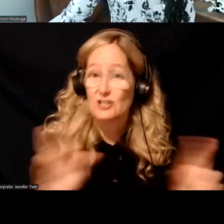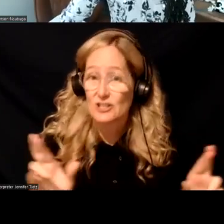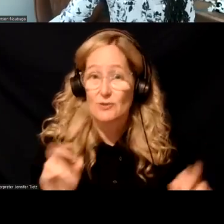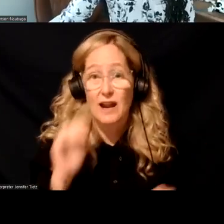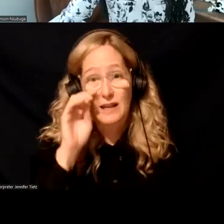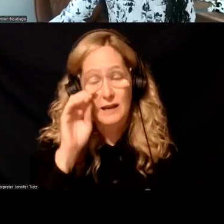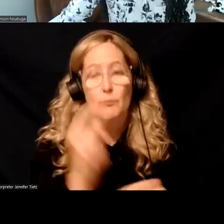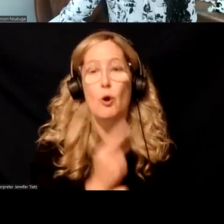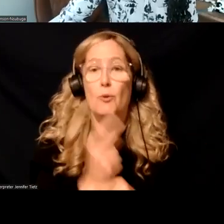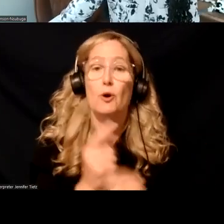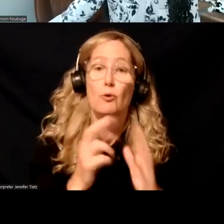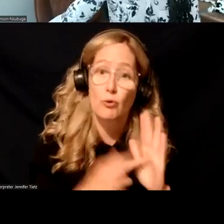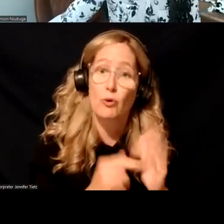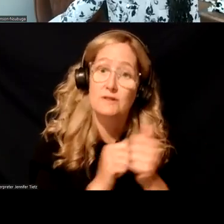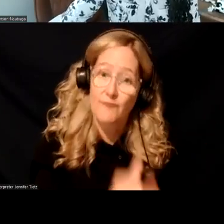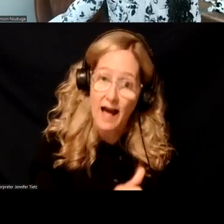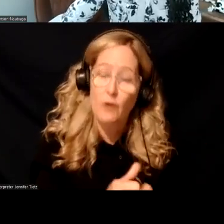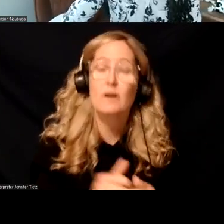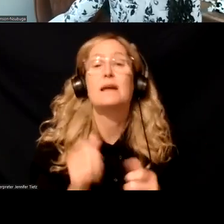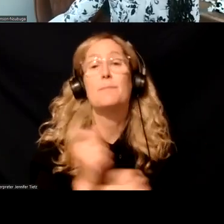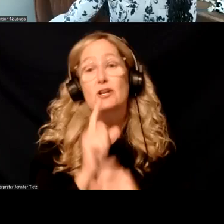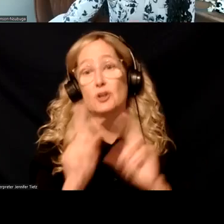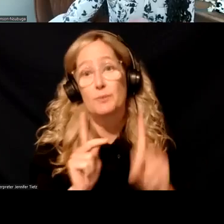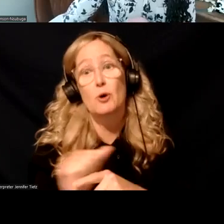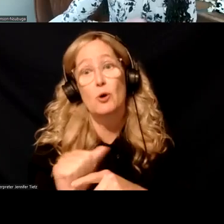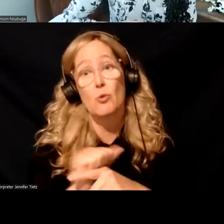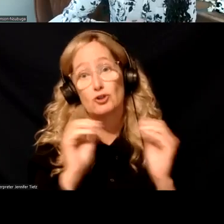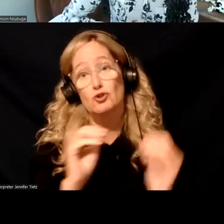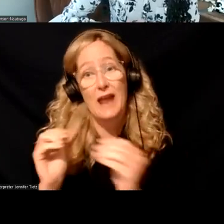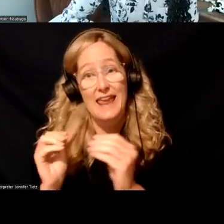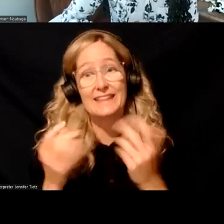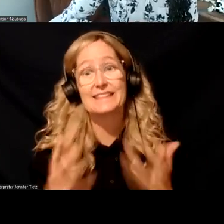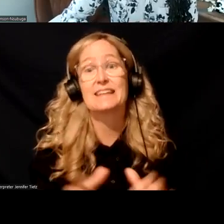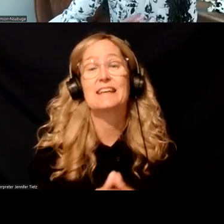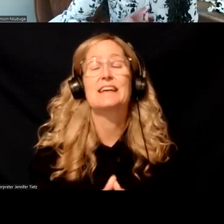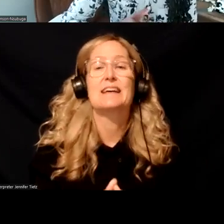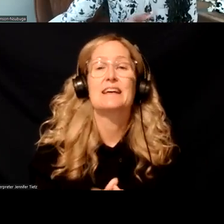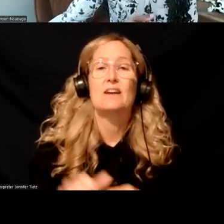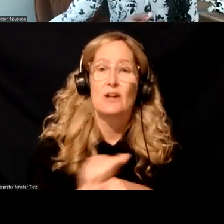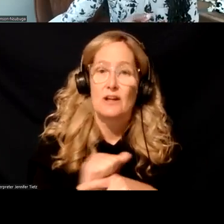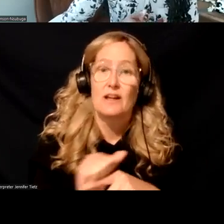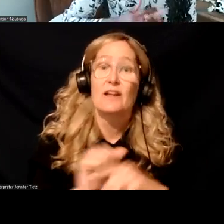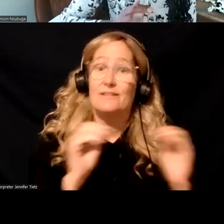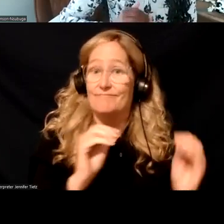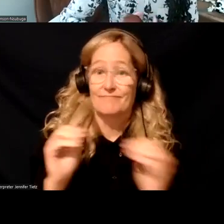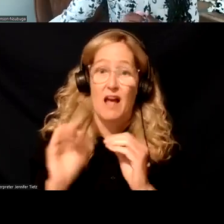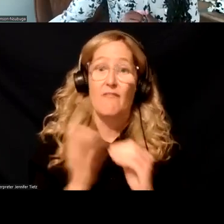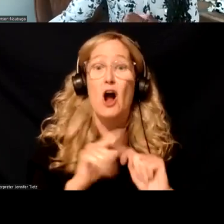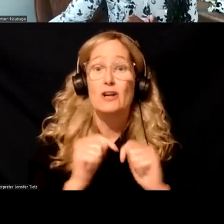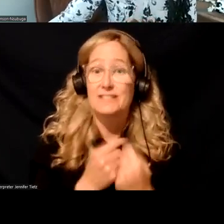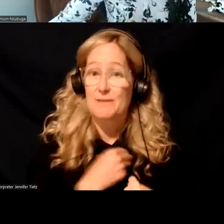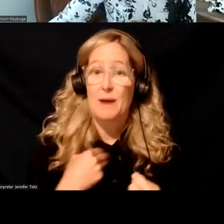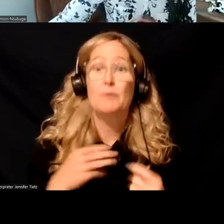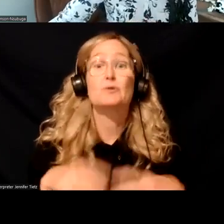proper protocols and training of our team members, the training of our team members, um, was one that we took a